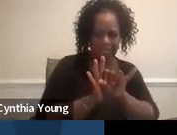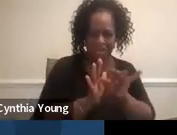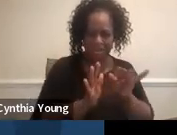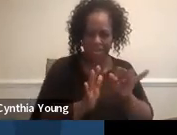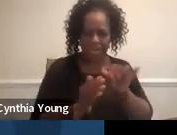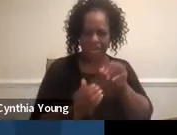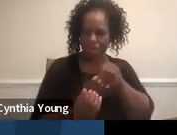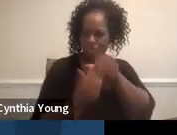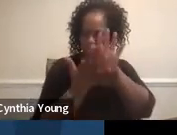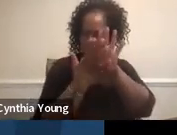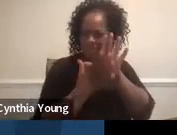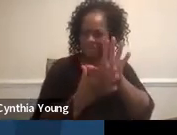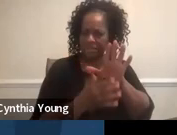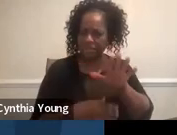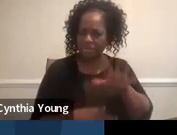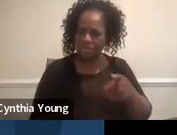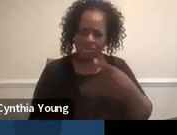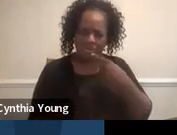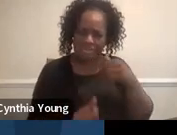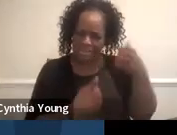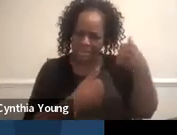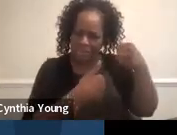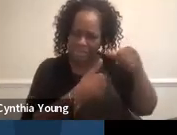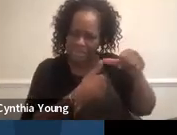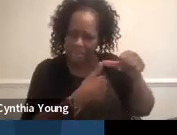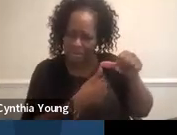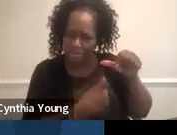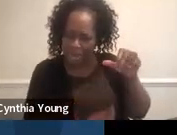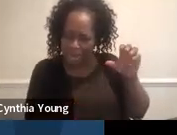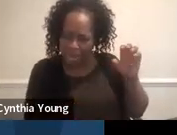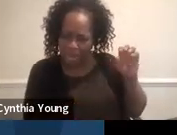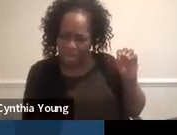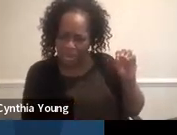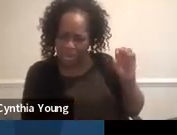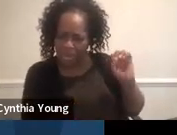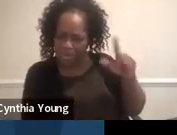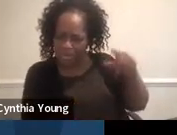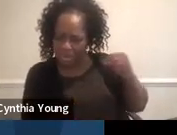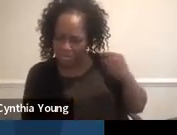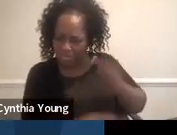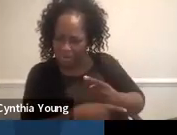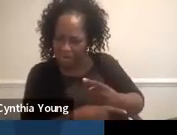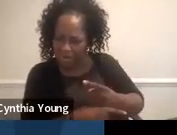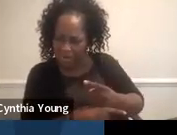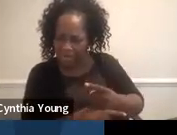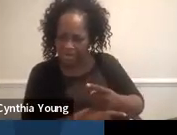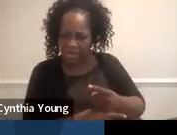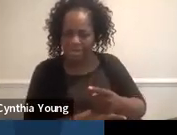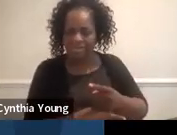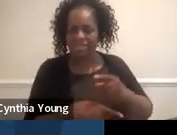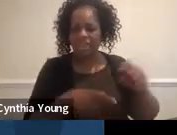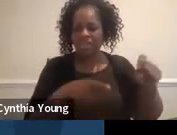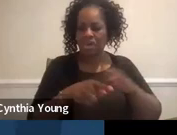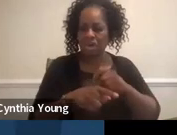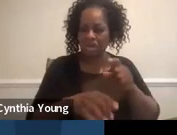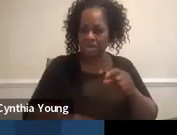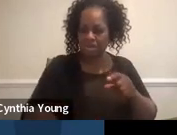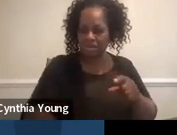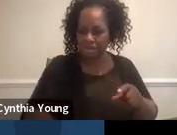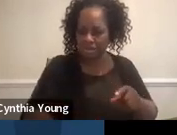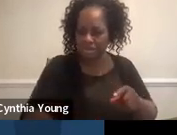address it. You said there was a letter by OSEP that was about that, don't doing that, or? Yeah, they call it, um,